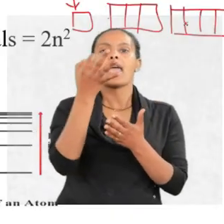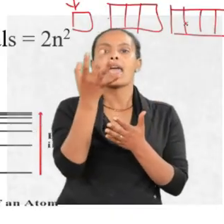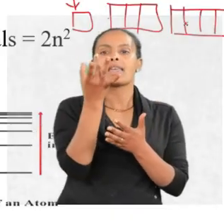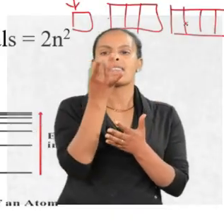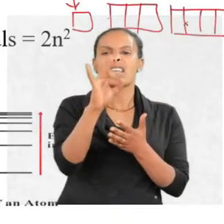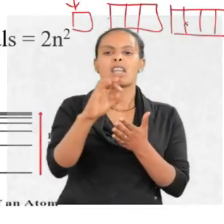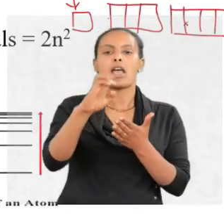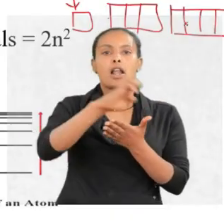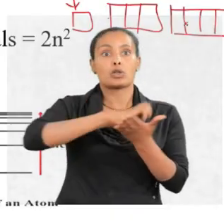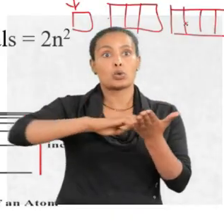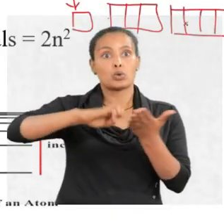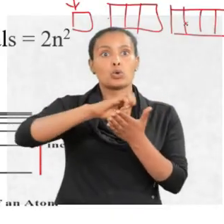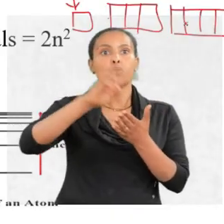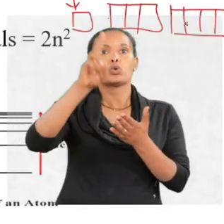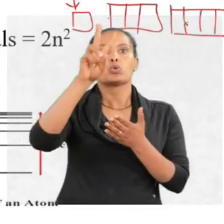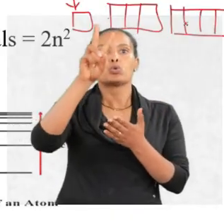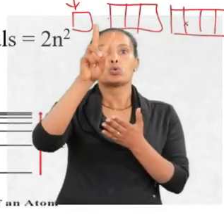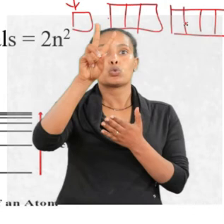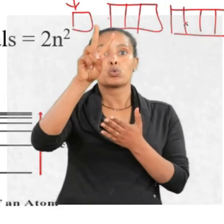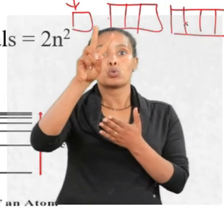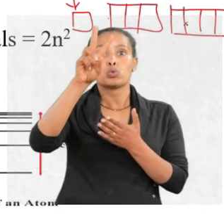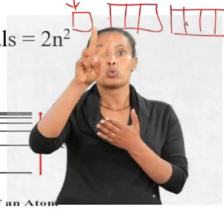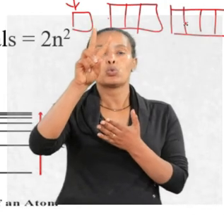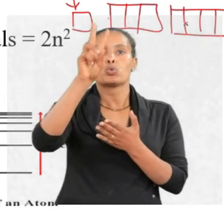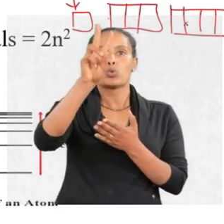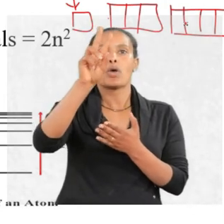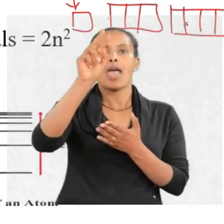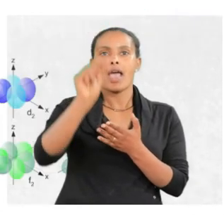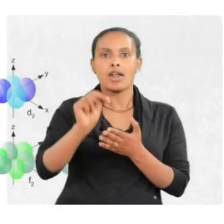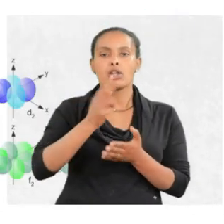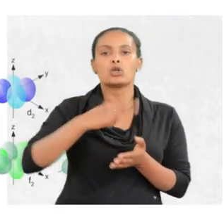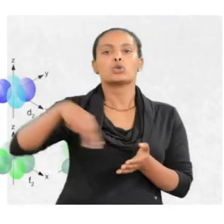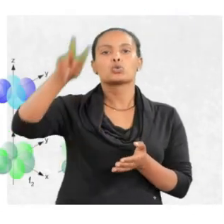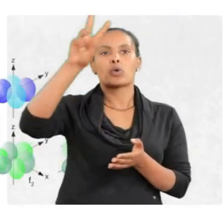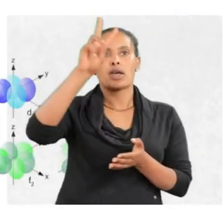electrons, two n squared, 20 squared.